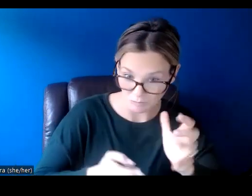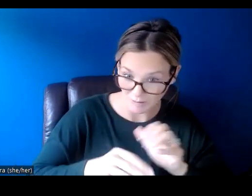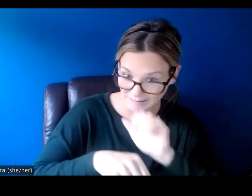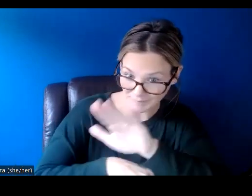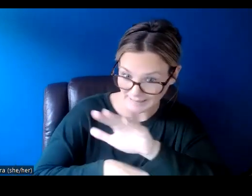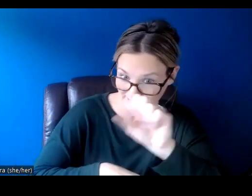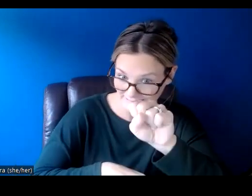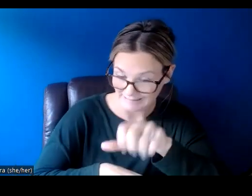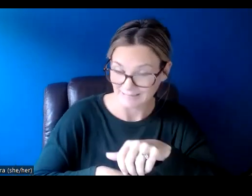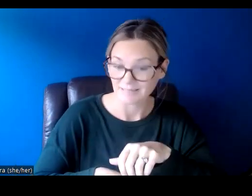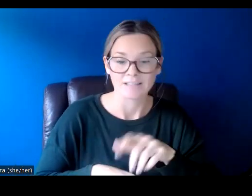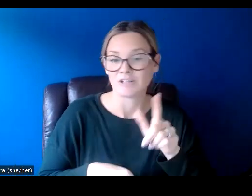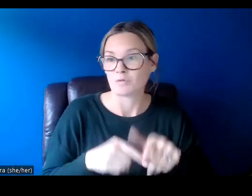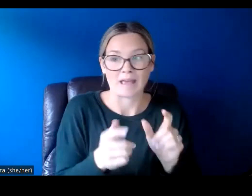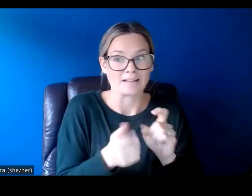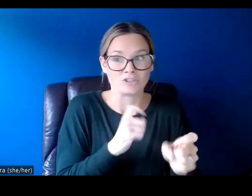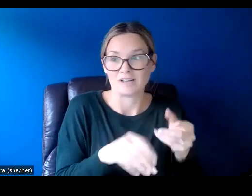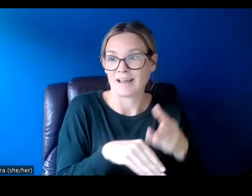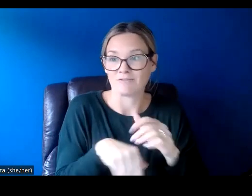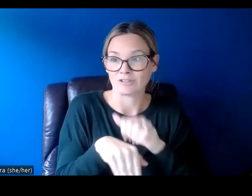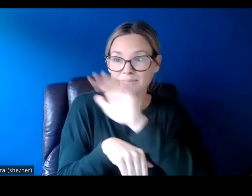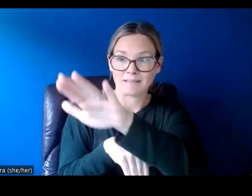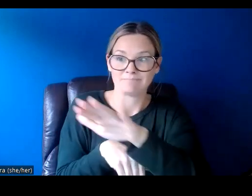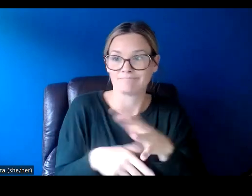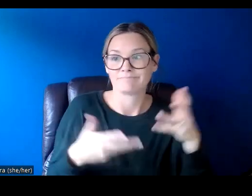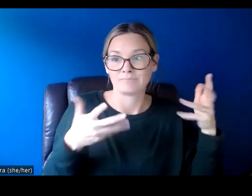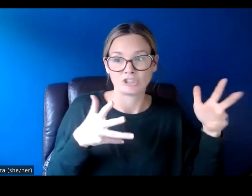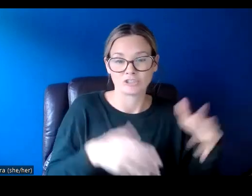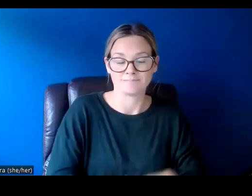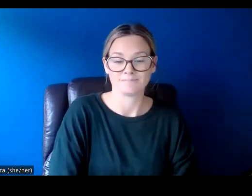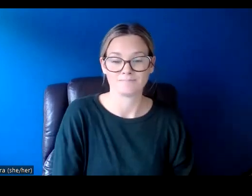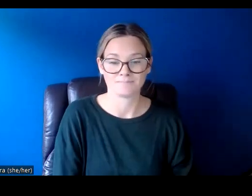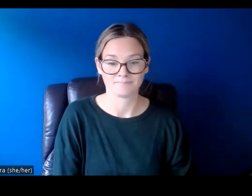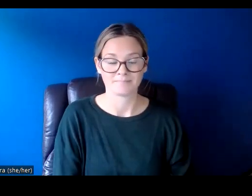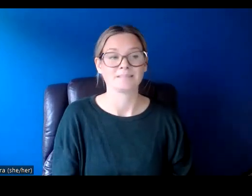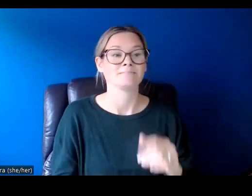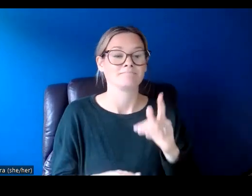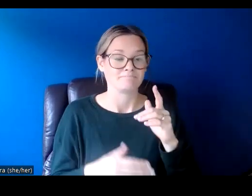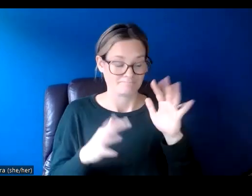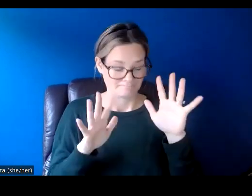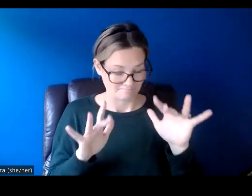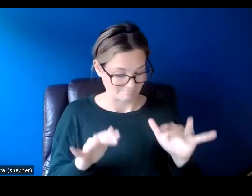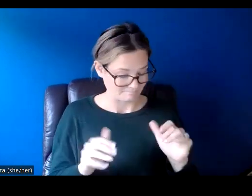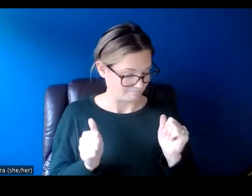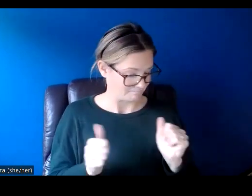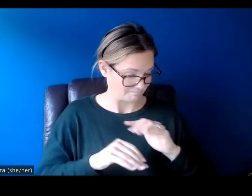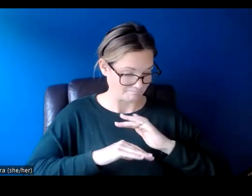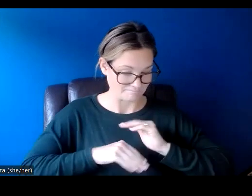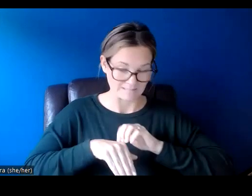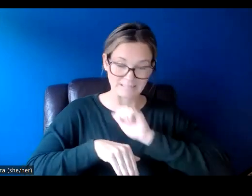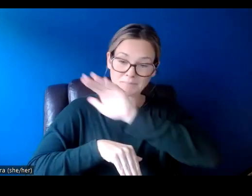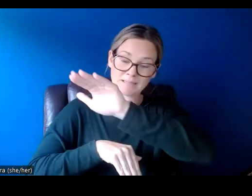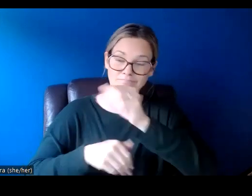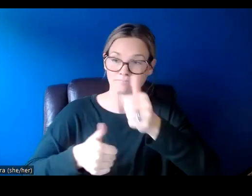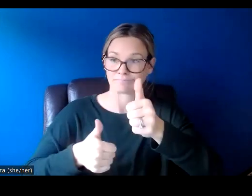You will not be able to change your application after you submit. Once you finalize and submit, you're good to go.